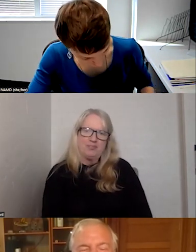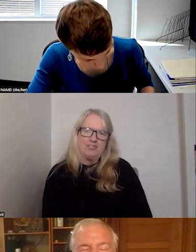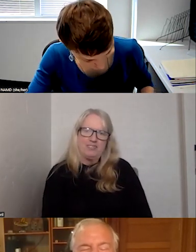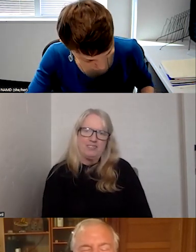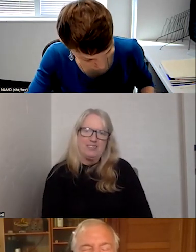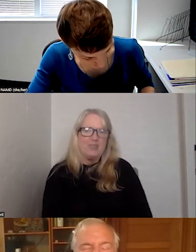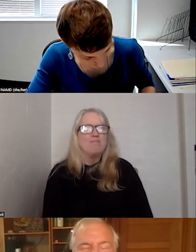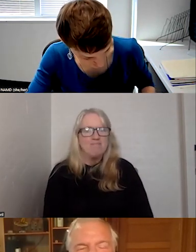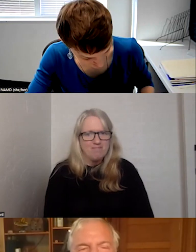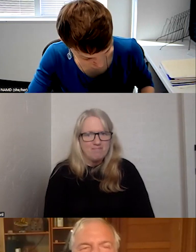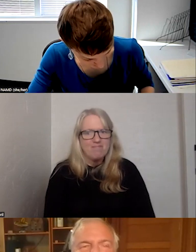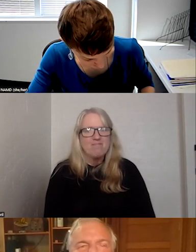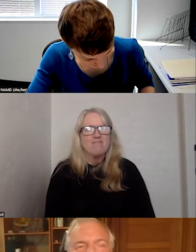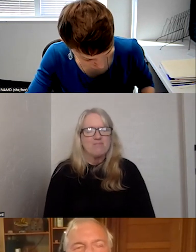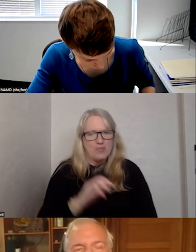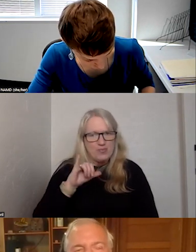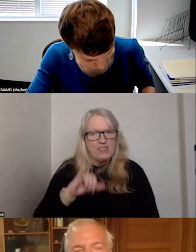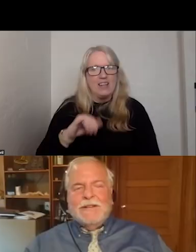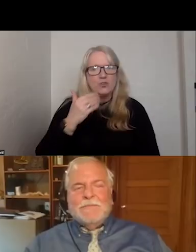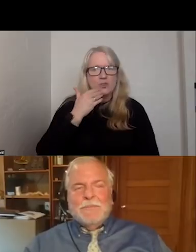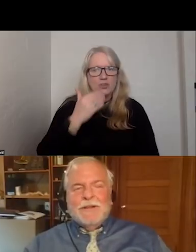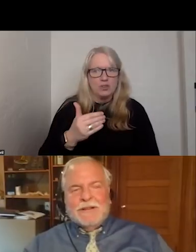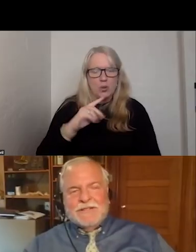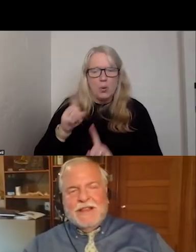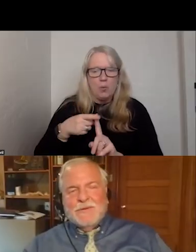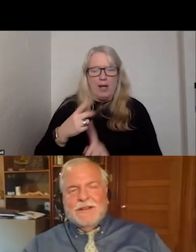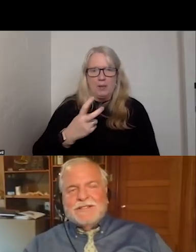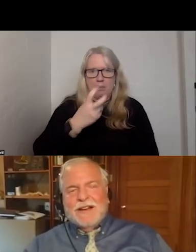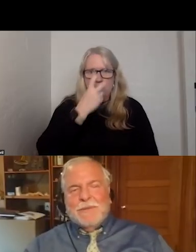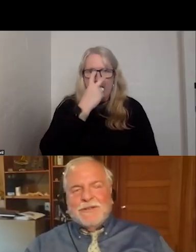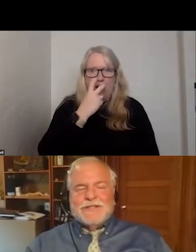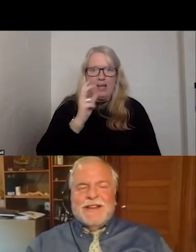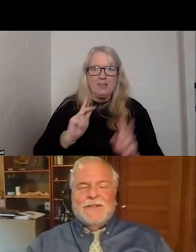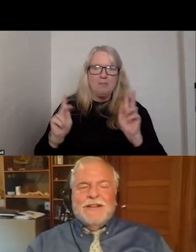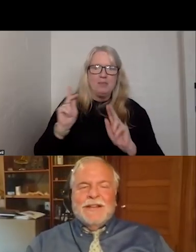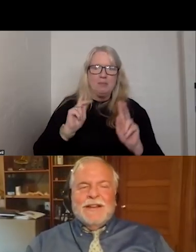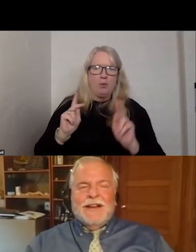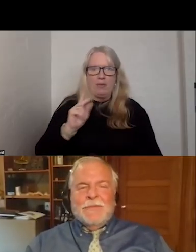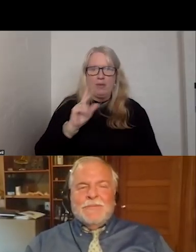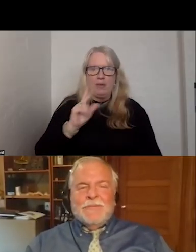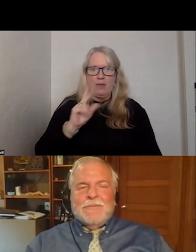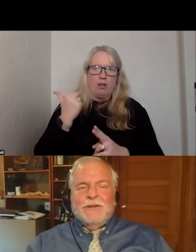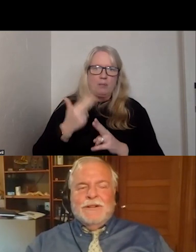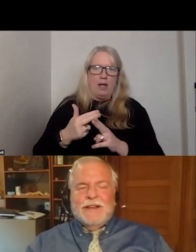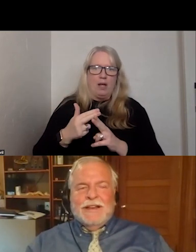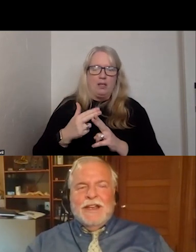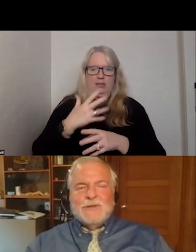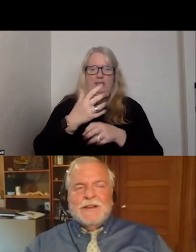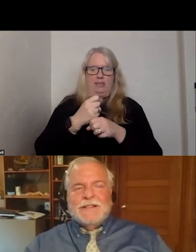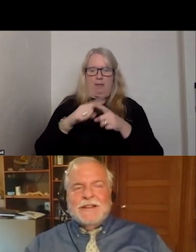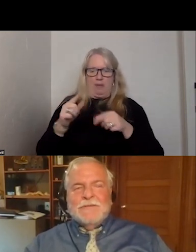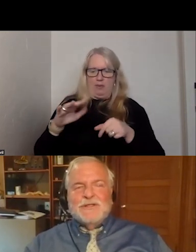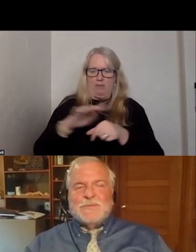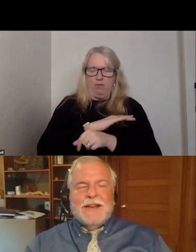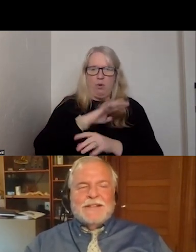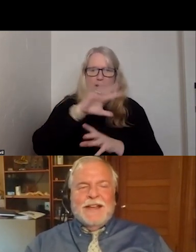That's a good one. I'd say when blind people, that's what I'm going to talk about just now, get the full engagement,